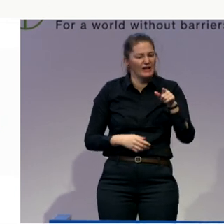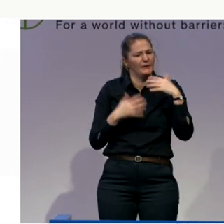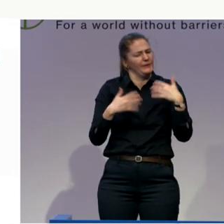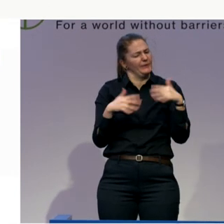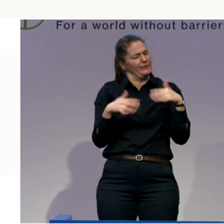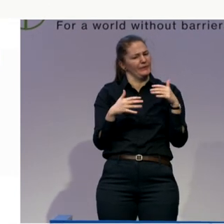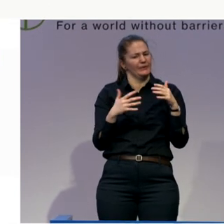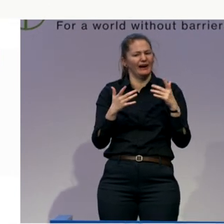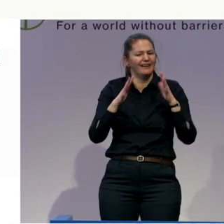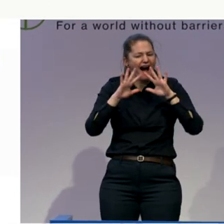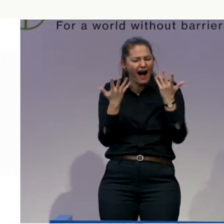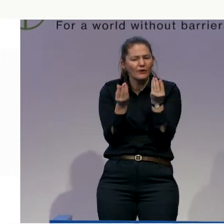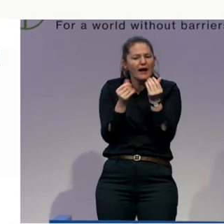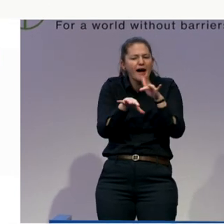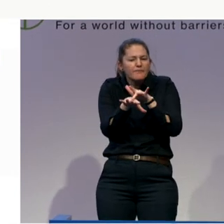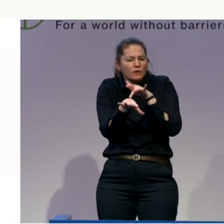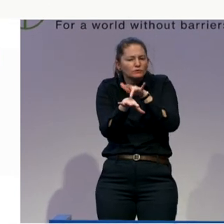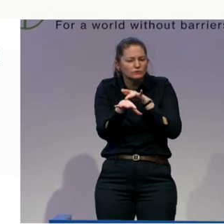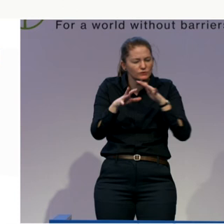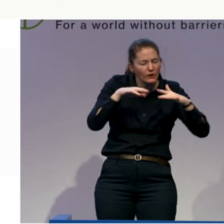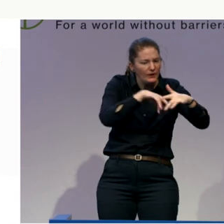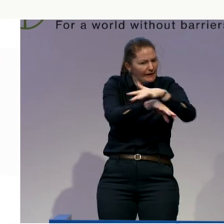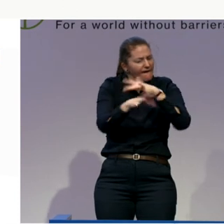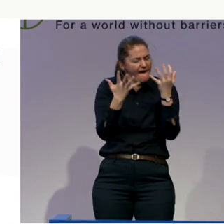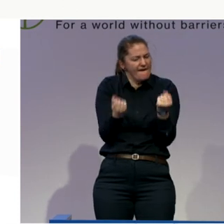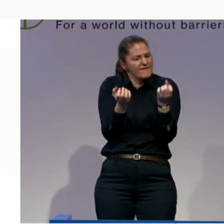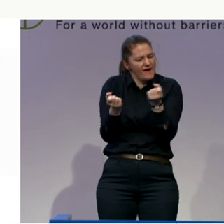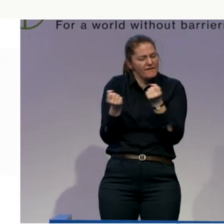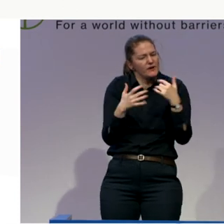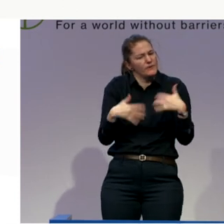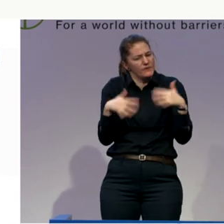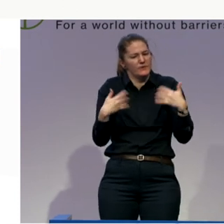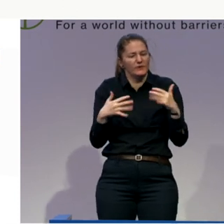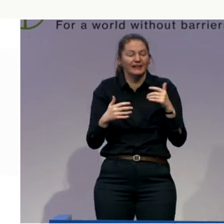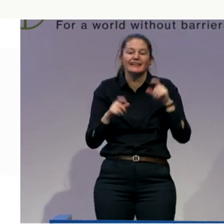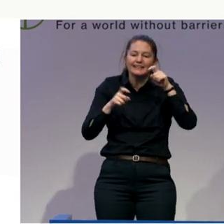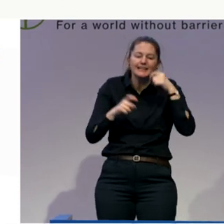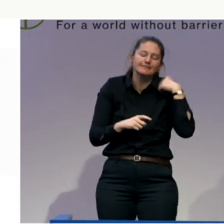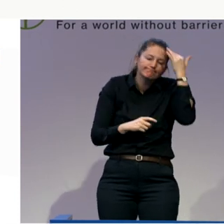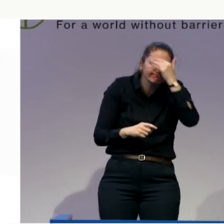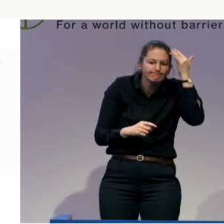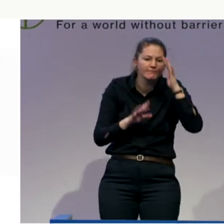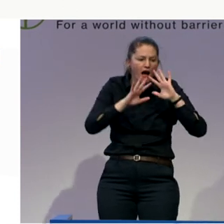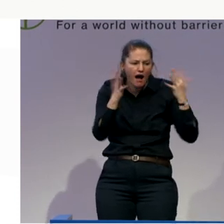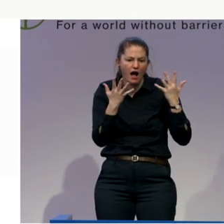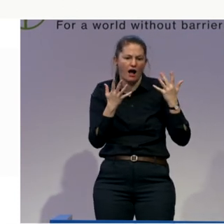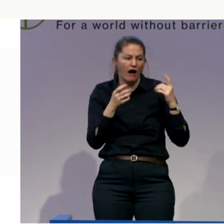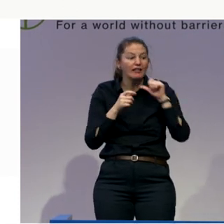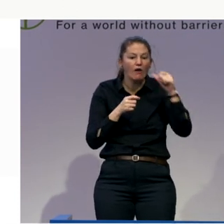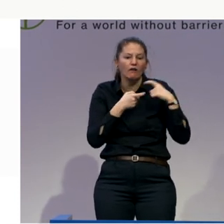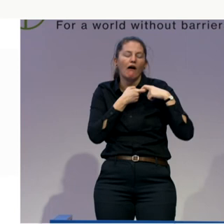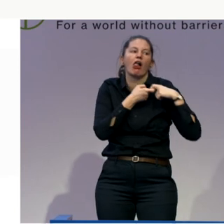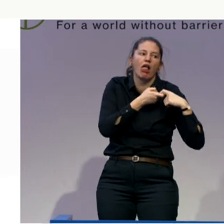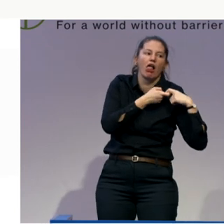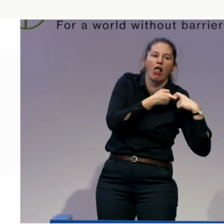And I think we need to avoid dependency. The whole point of independent living is to reduce dependency. And we can do that by